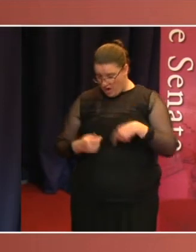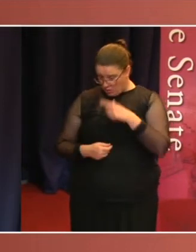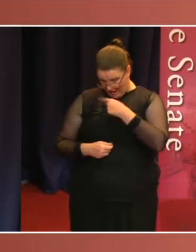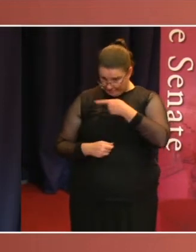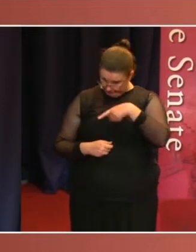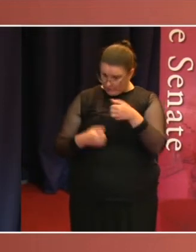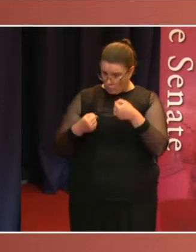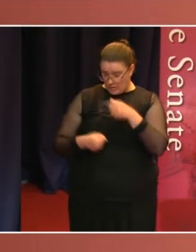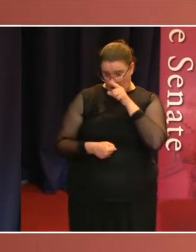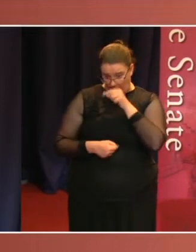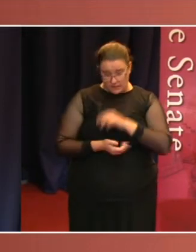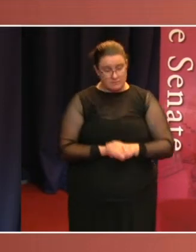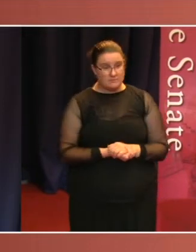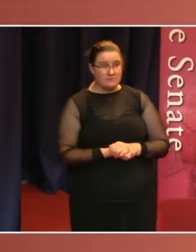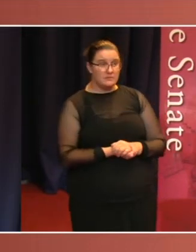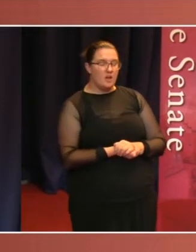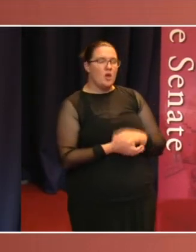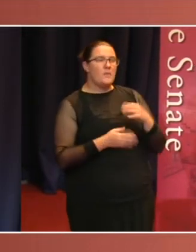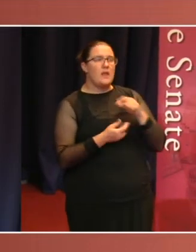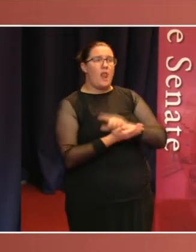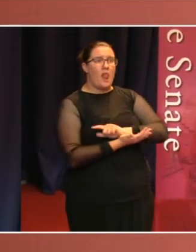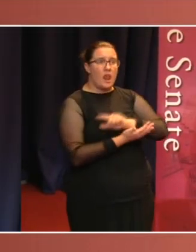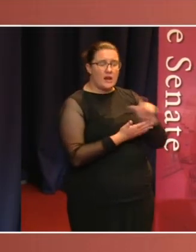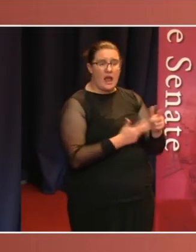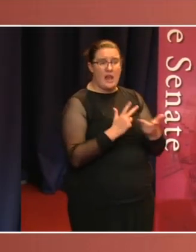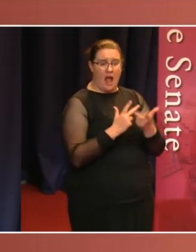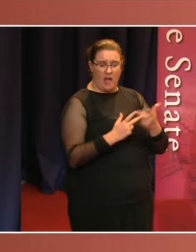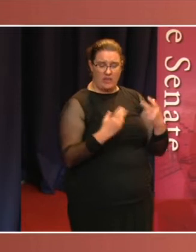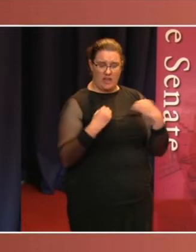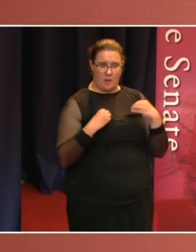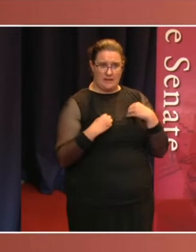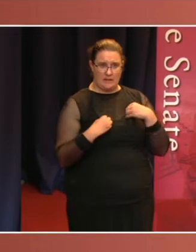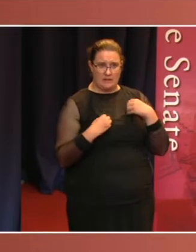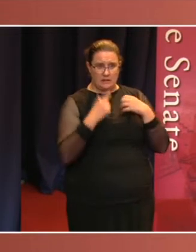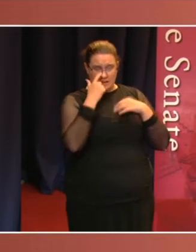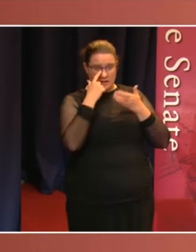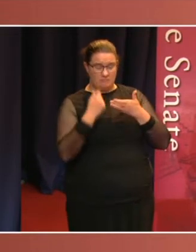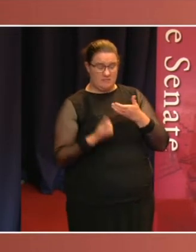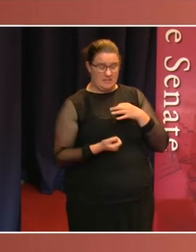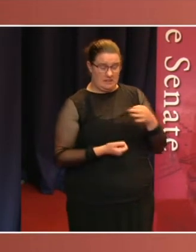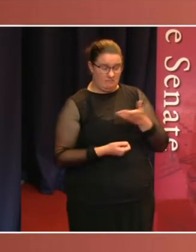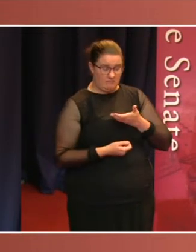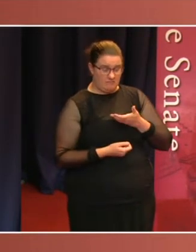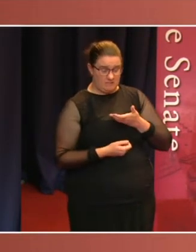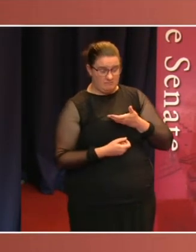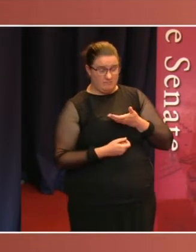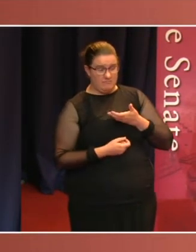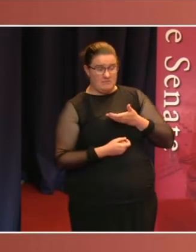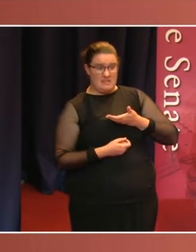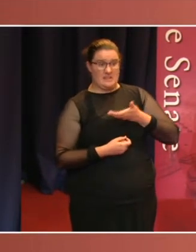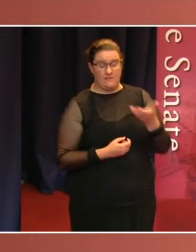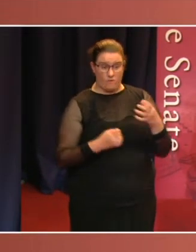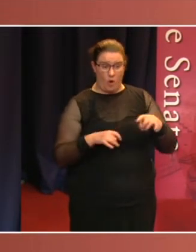when another company was similarly in risk of being in contempt in the Senate in Australia, no such measures were deployed.